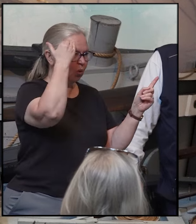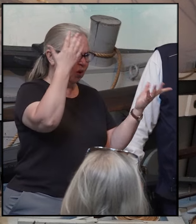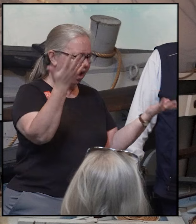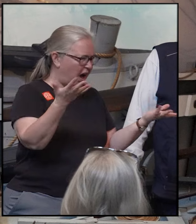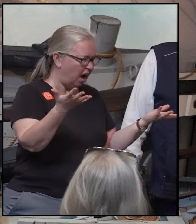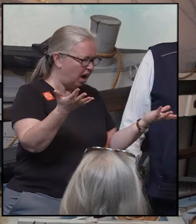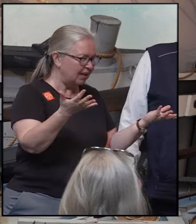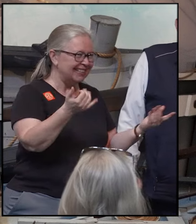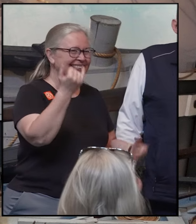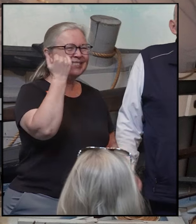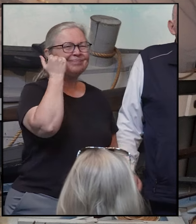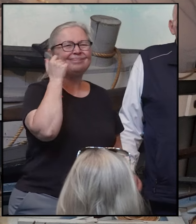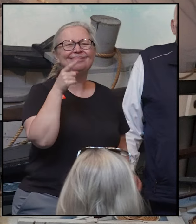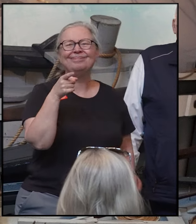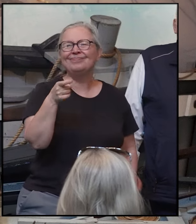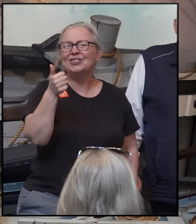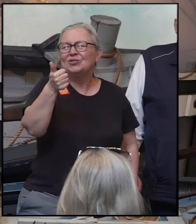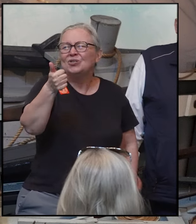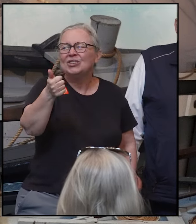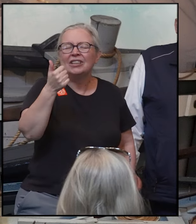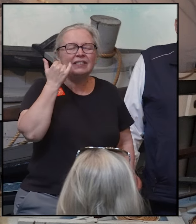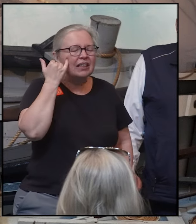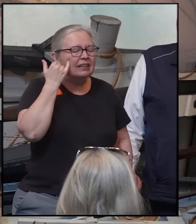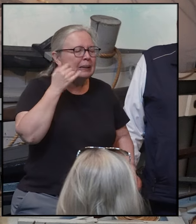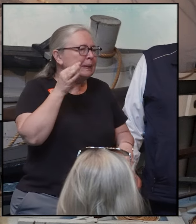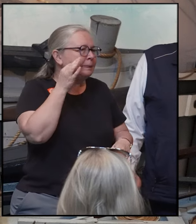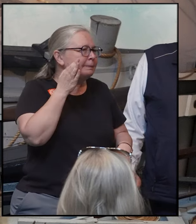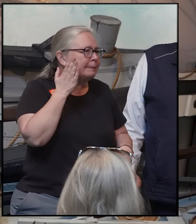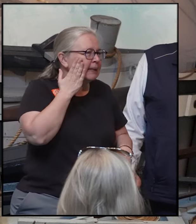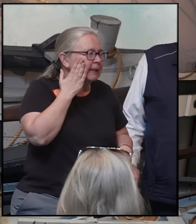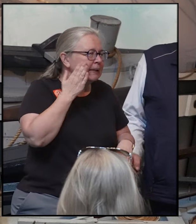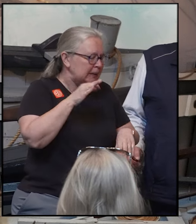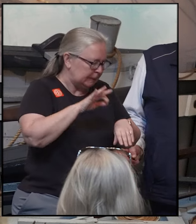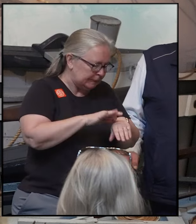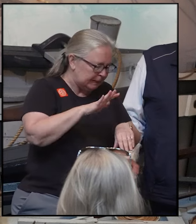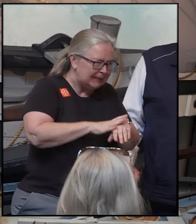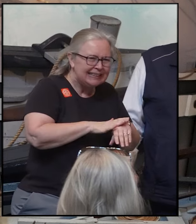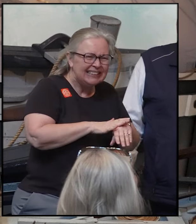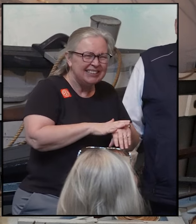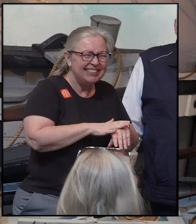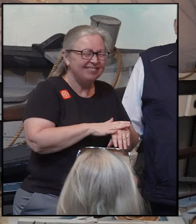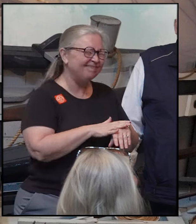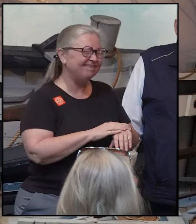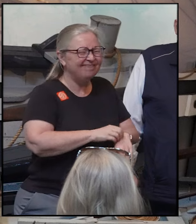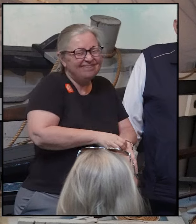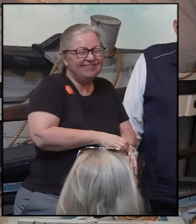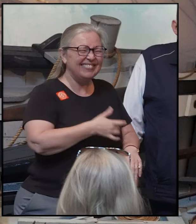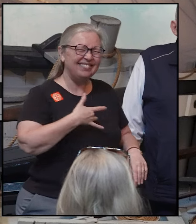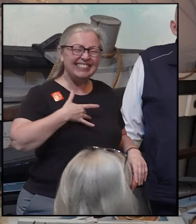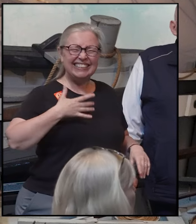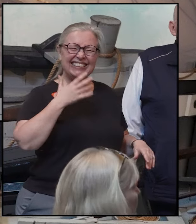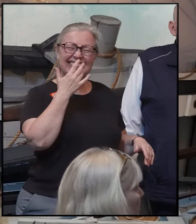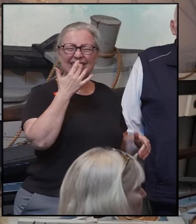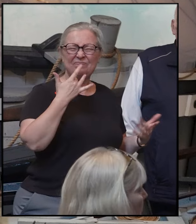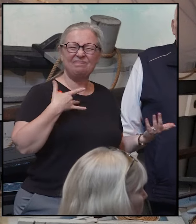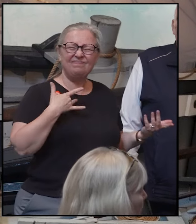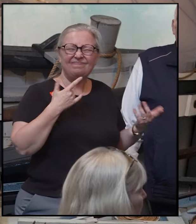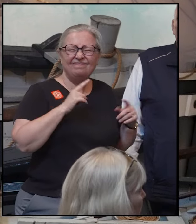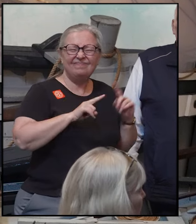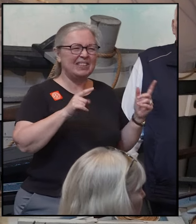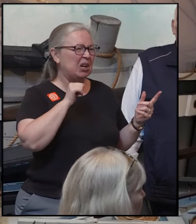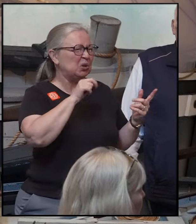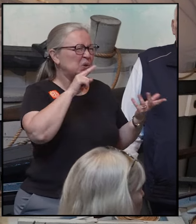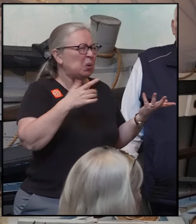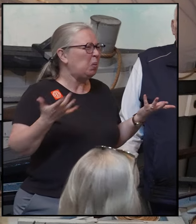It'd be like if you got a mosquito bite or a bee sting or something, it doesn't feel right. You know, something happened,